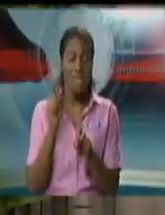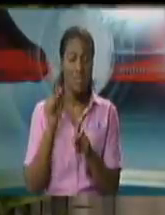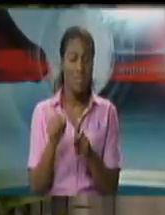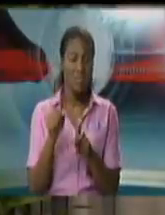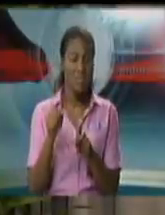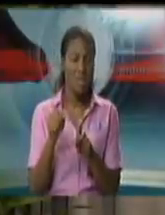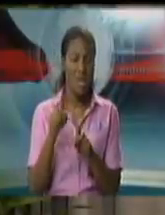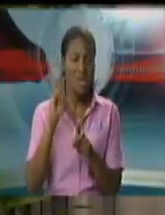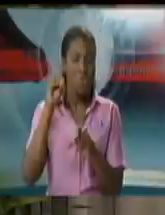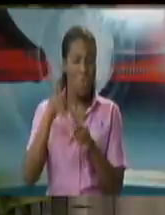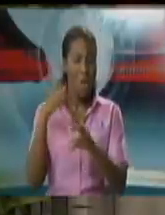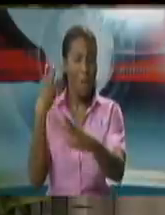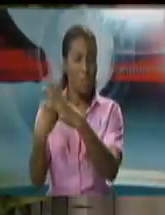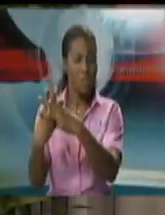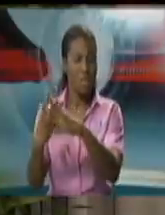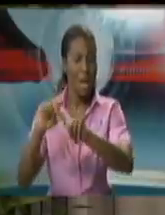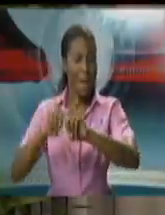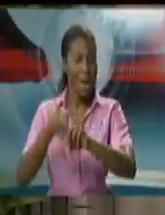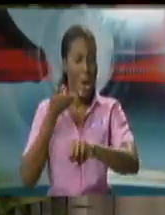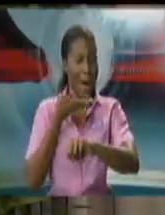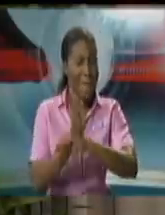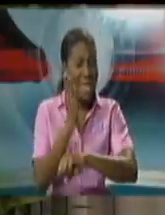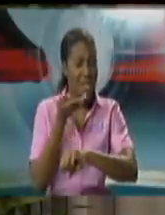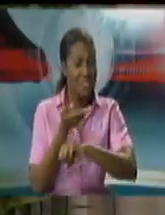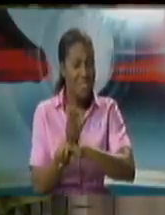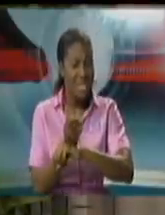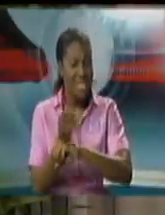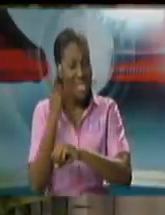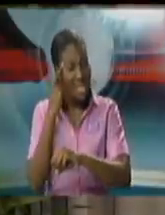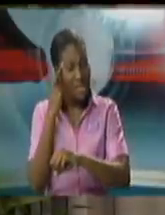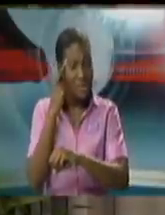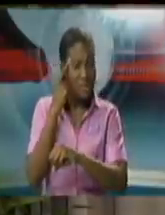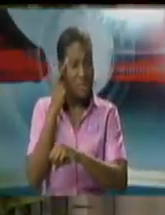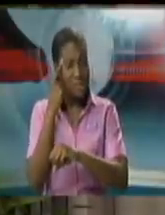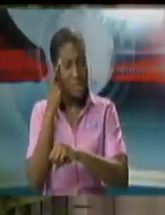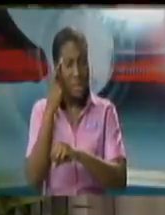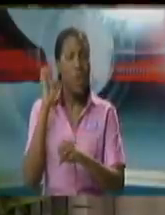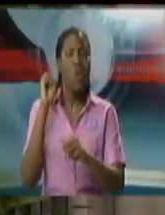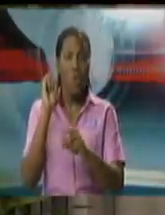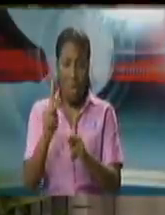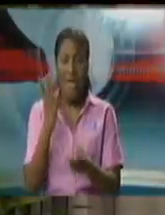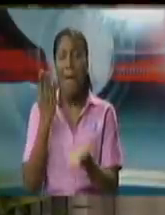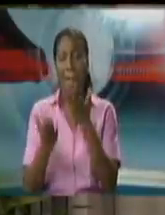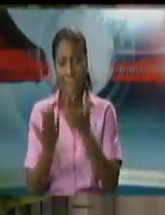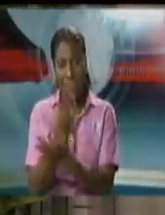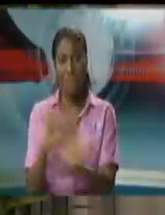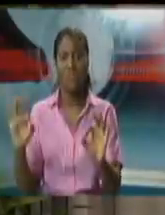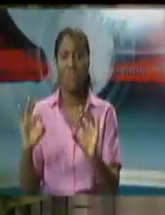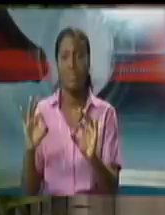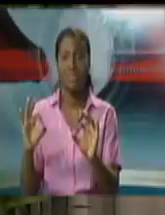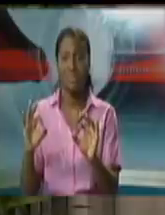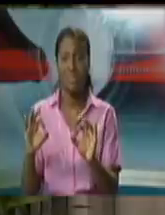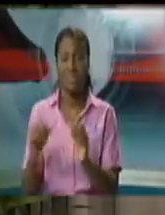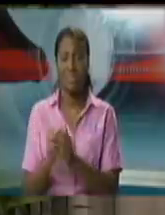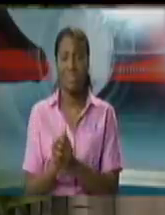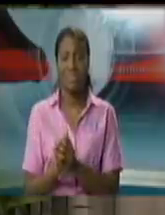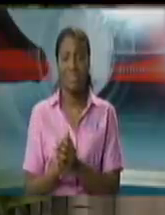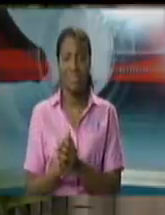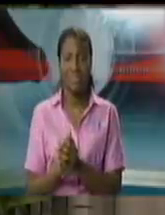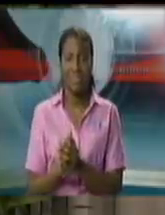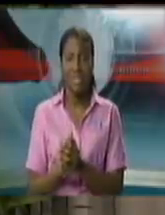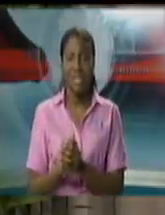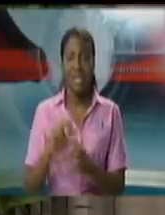but on appeal and that number includes that. For the people who are convicted, we're going for a second form of management.